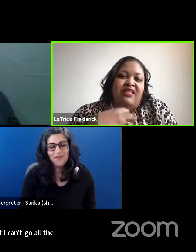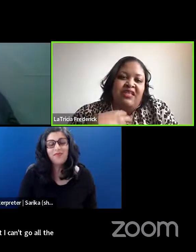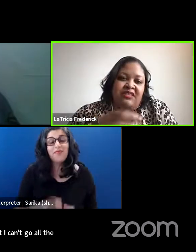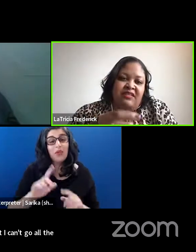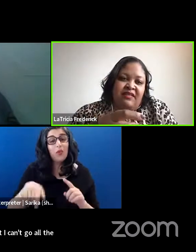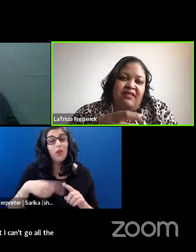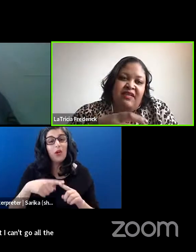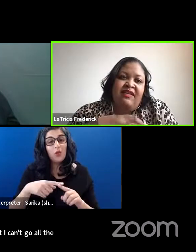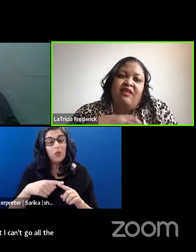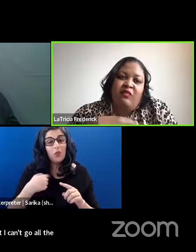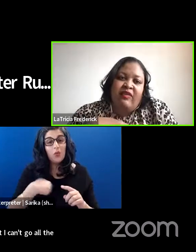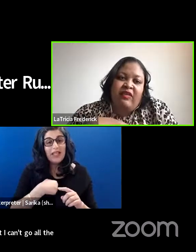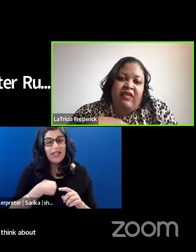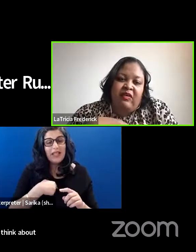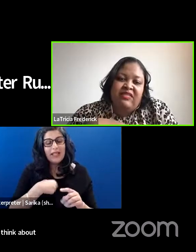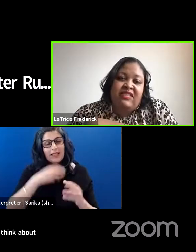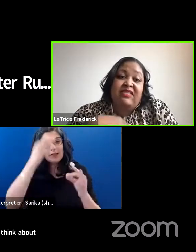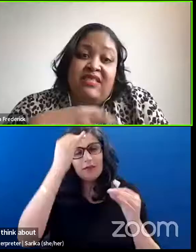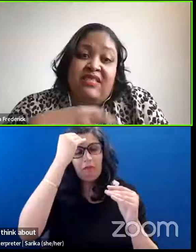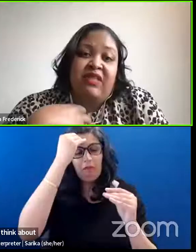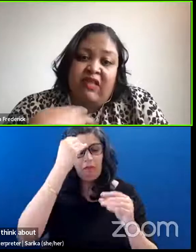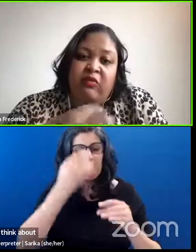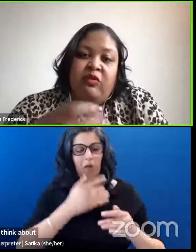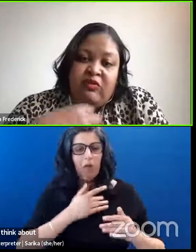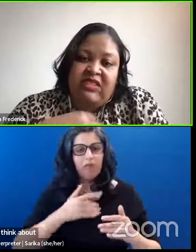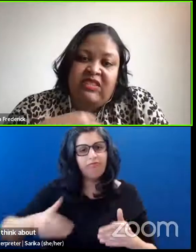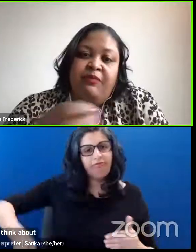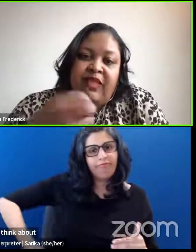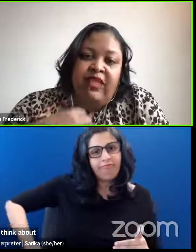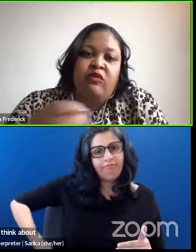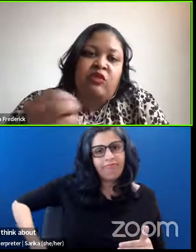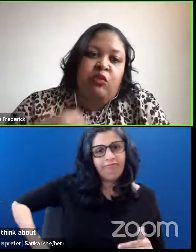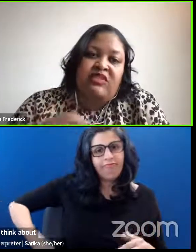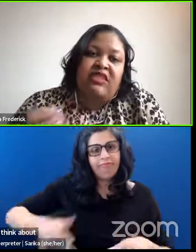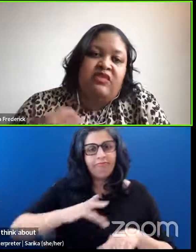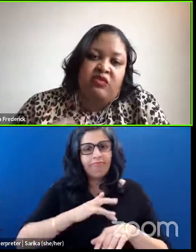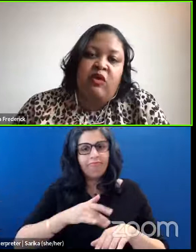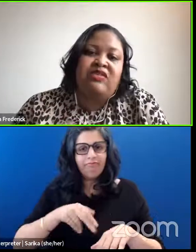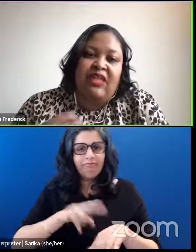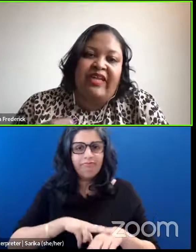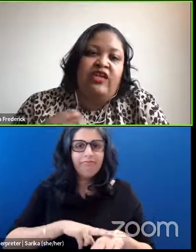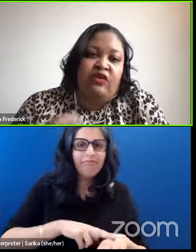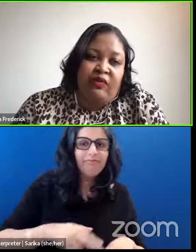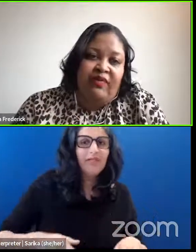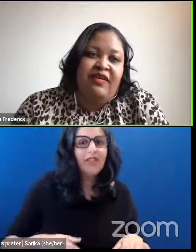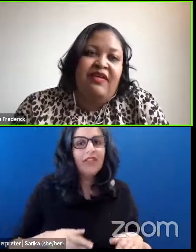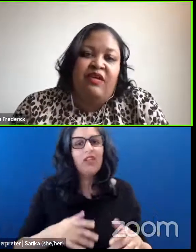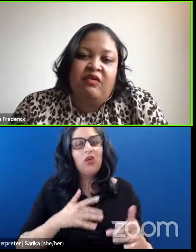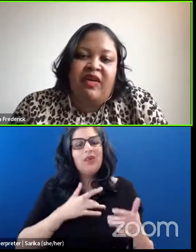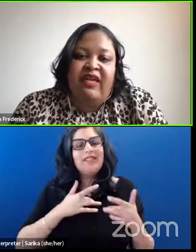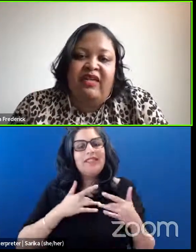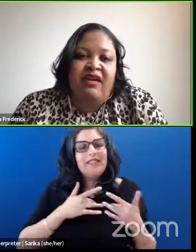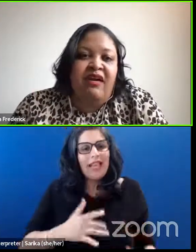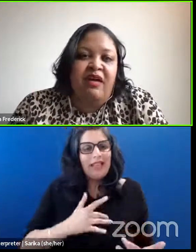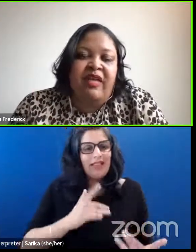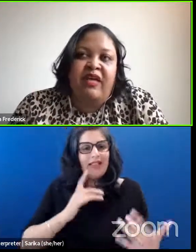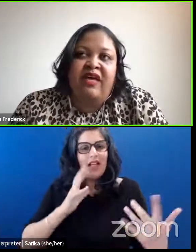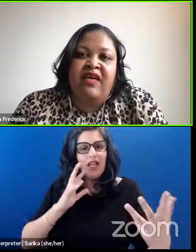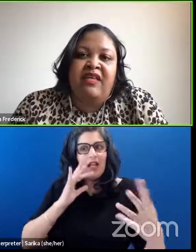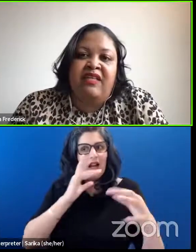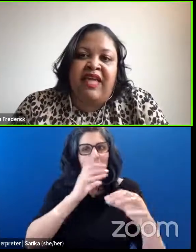inclination, you know, scientifically, you, you typically go towards things that are most like you, right.